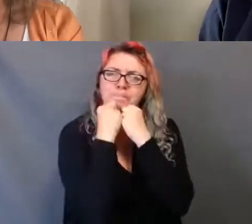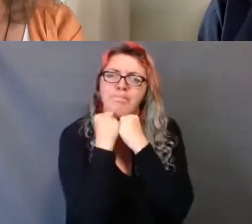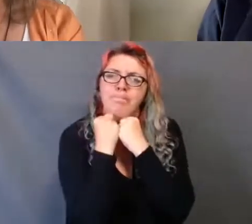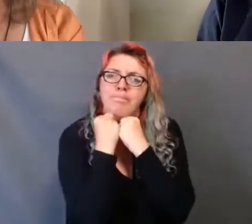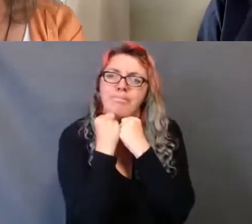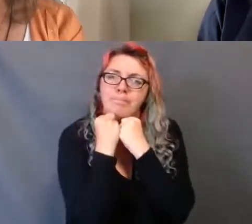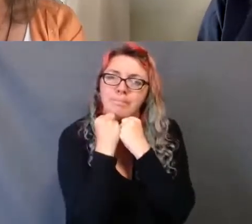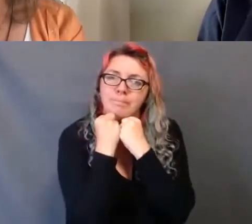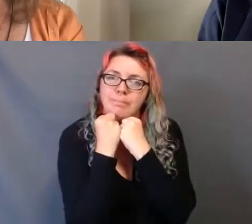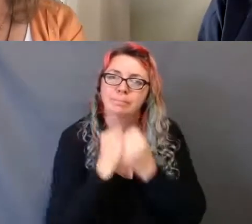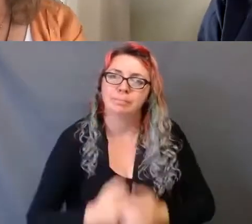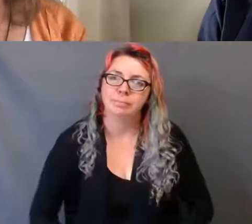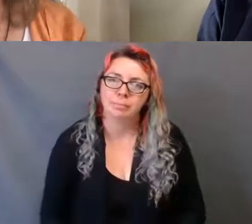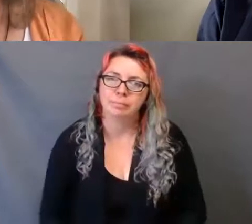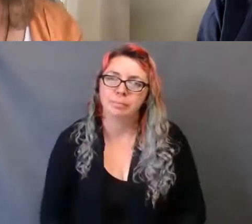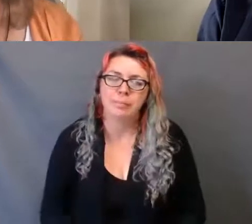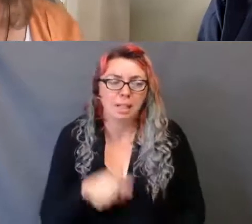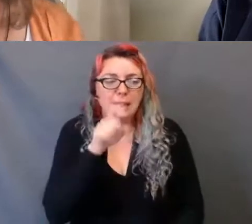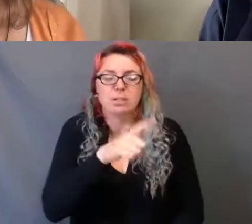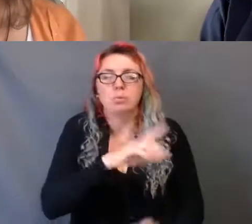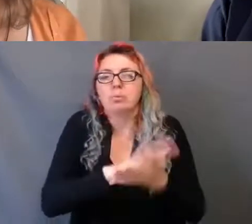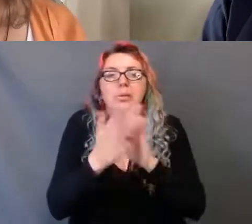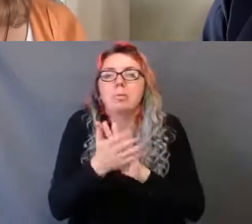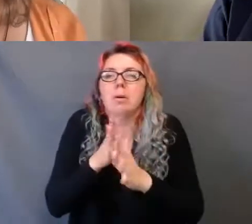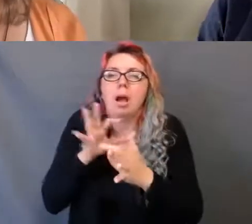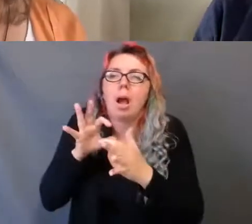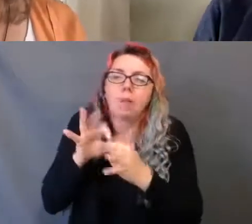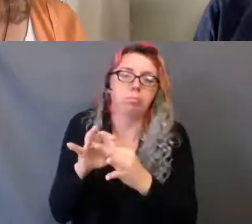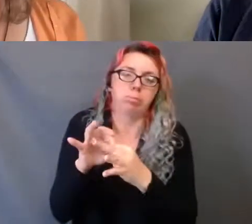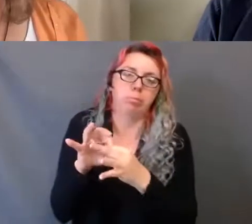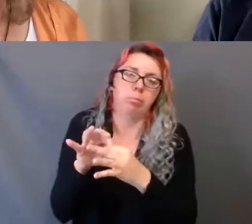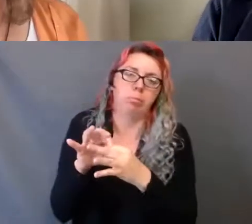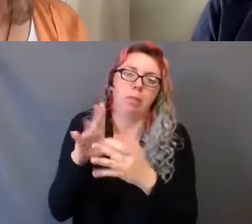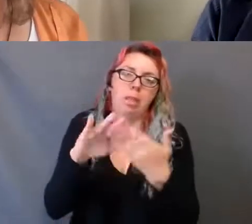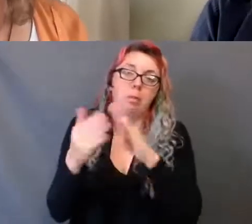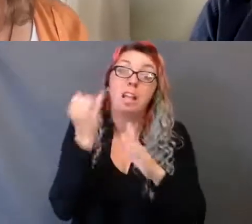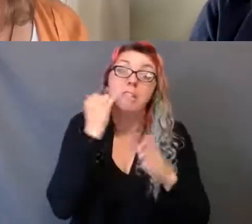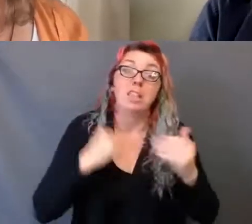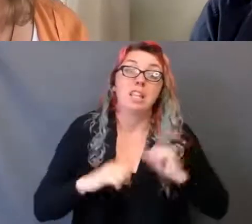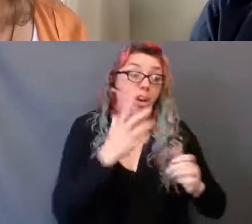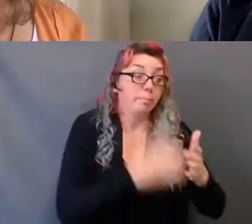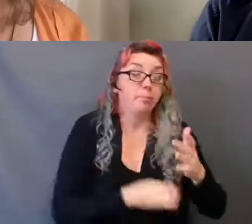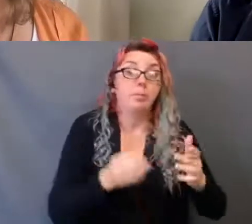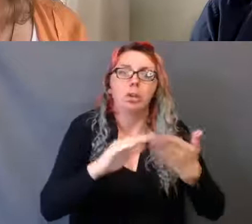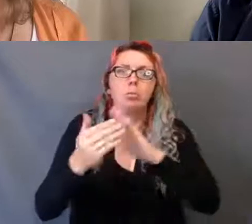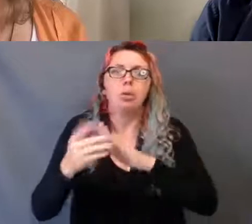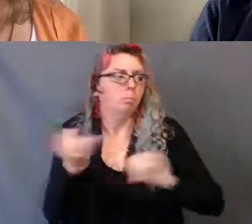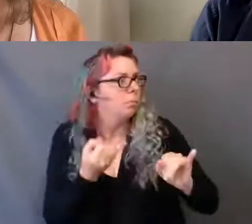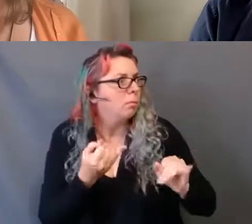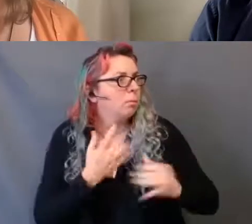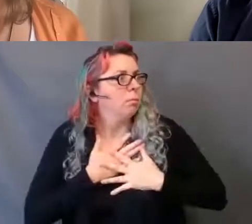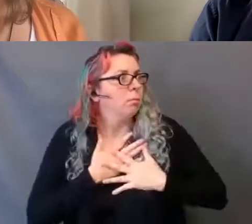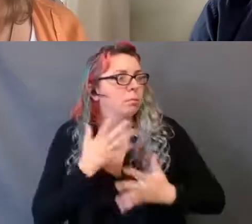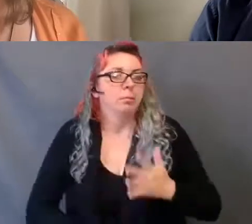To be a common part of the culture of the community. Audiences don't come to the theatre to be ushered in to worship the proscenium